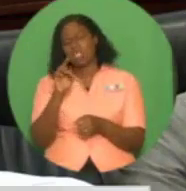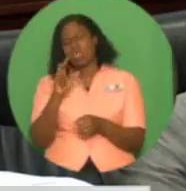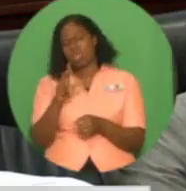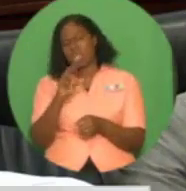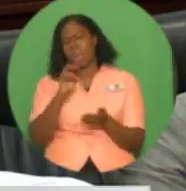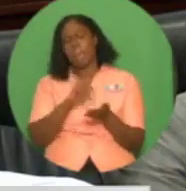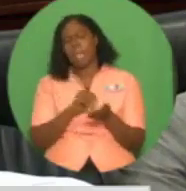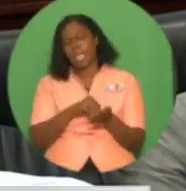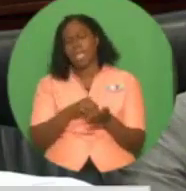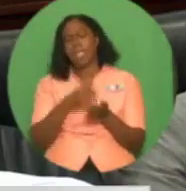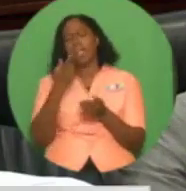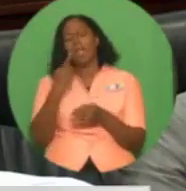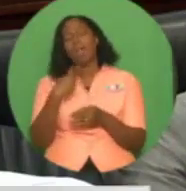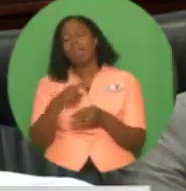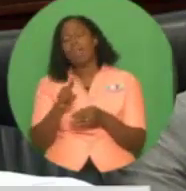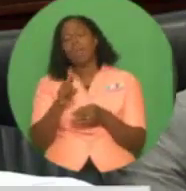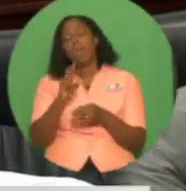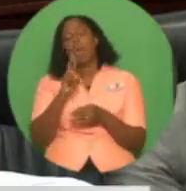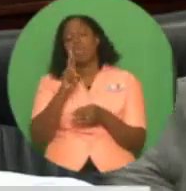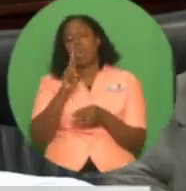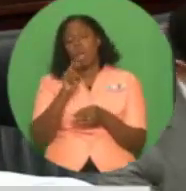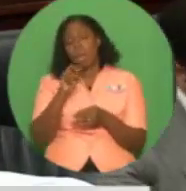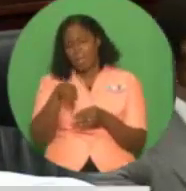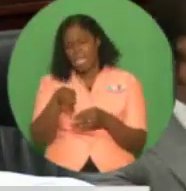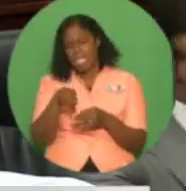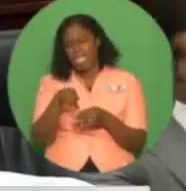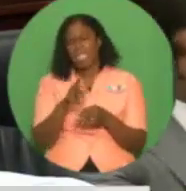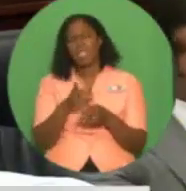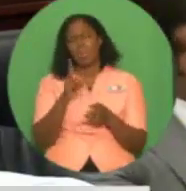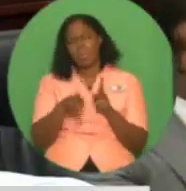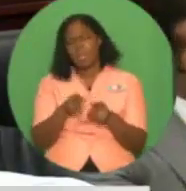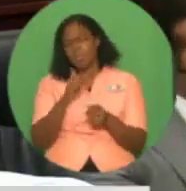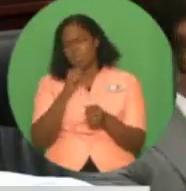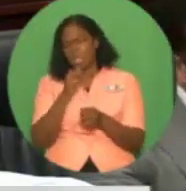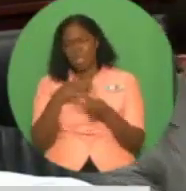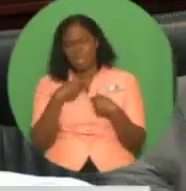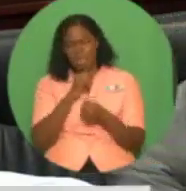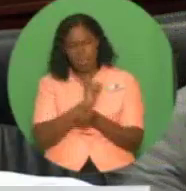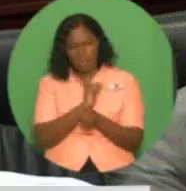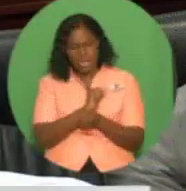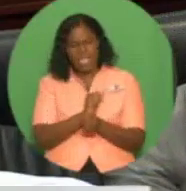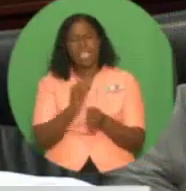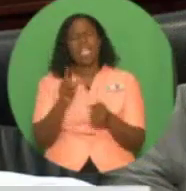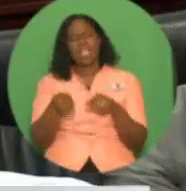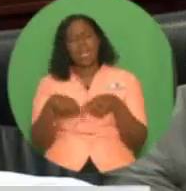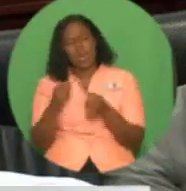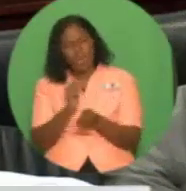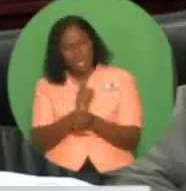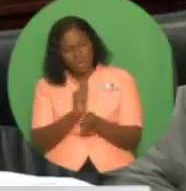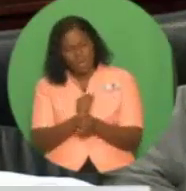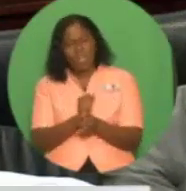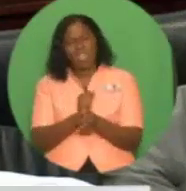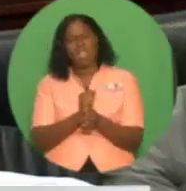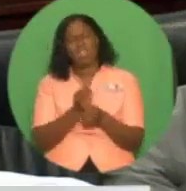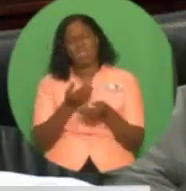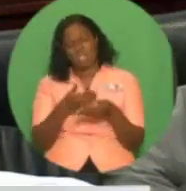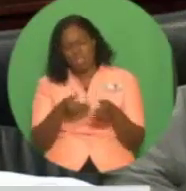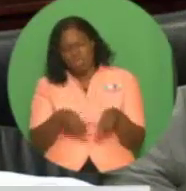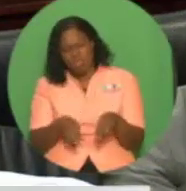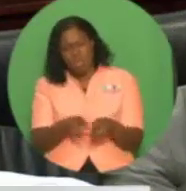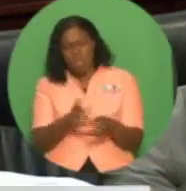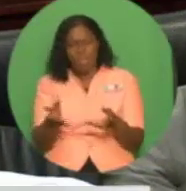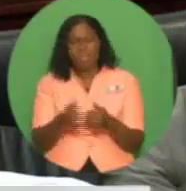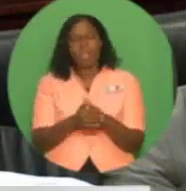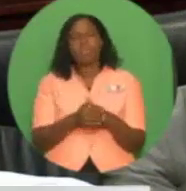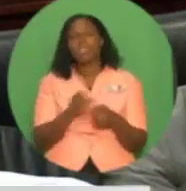allocation to the Assembly represents 4.3 percent of the national budget. As we monitor the fiscal outturn in the coming